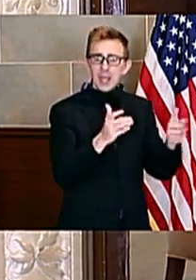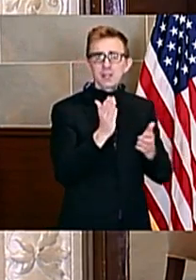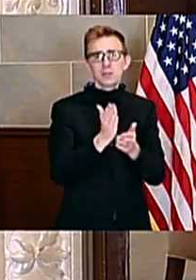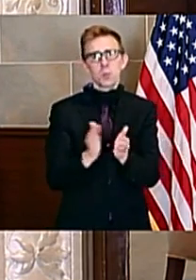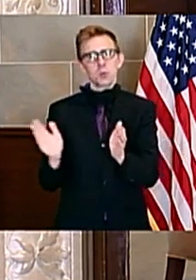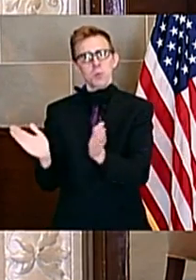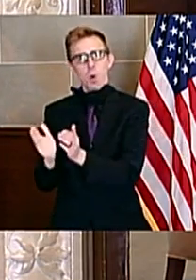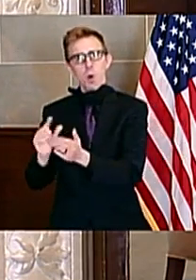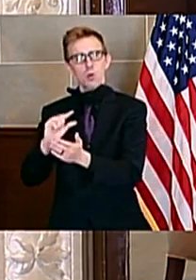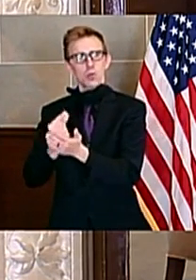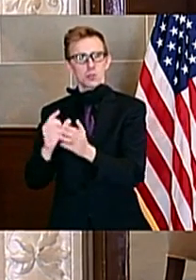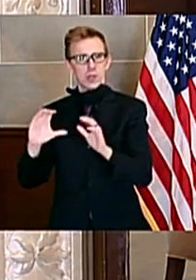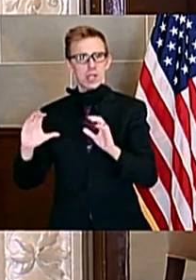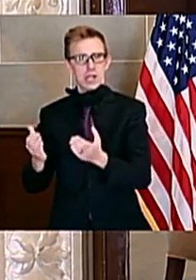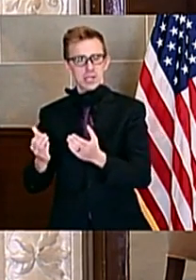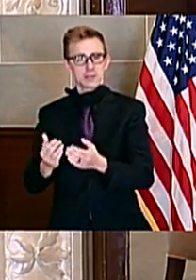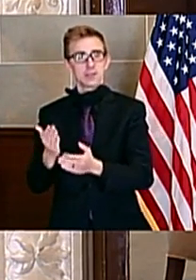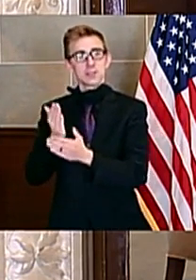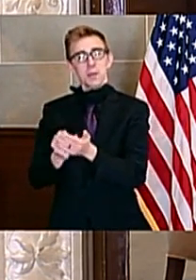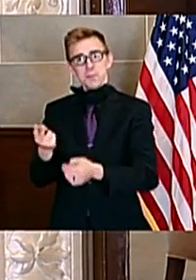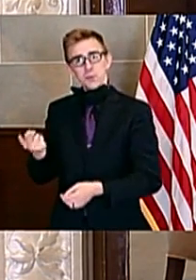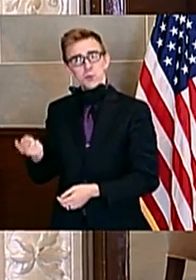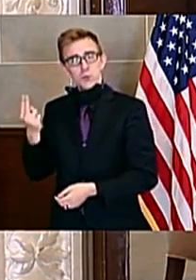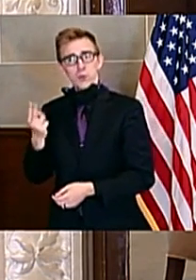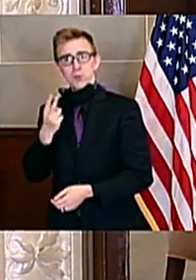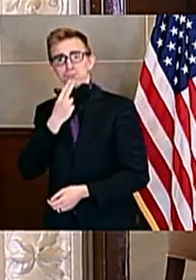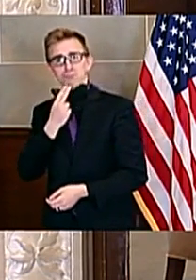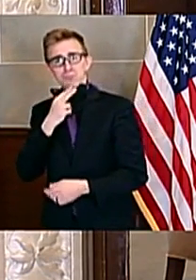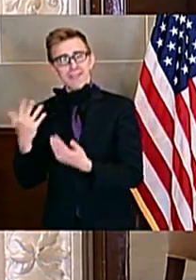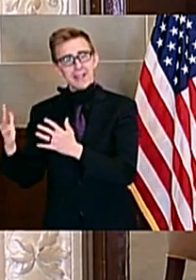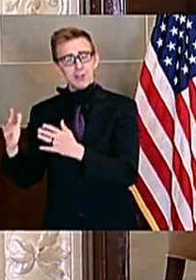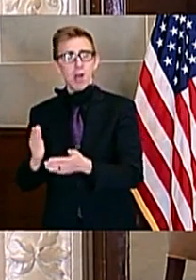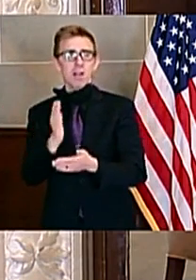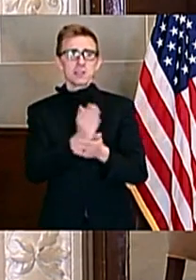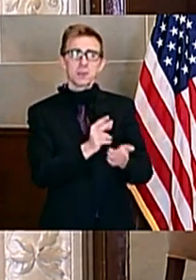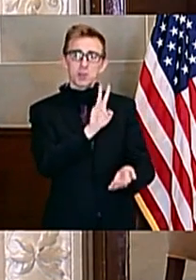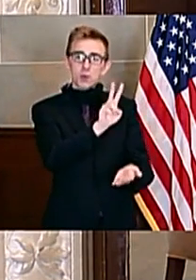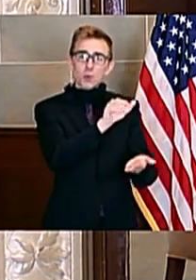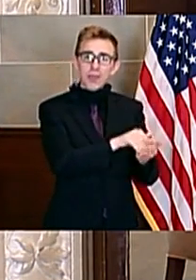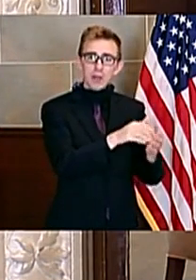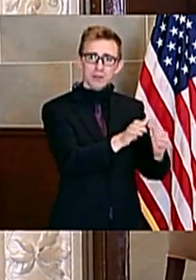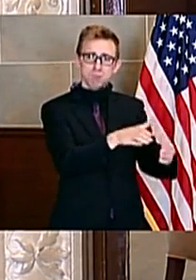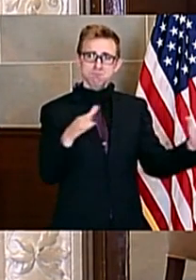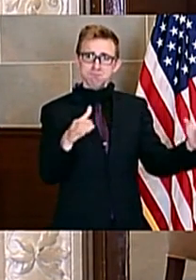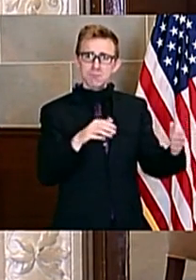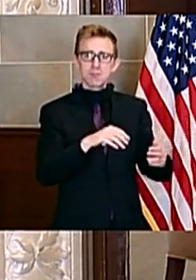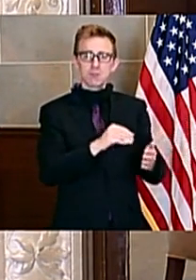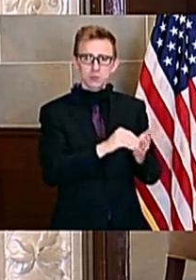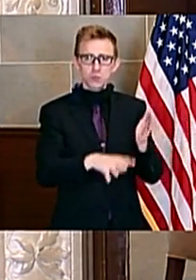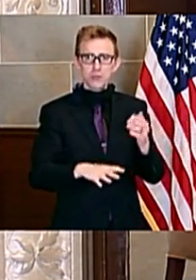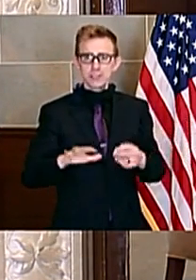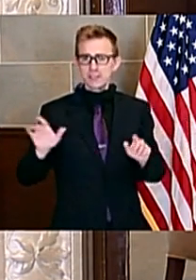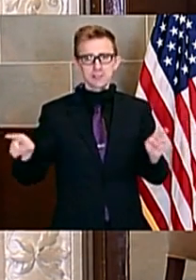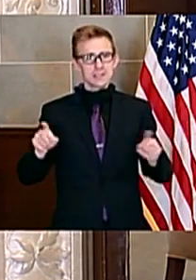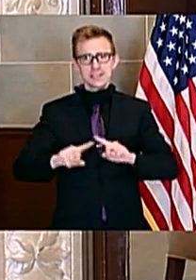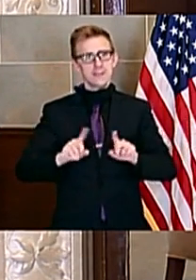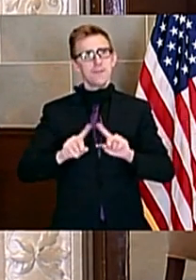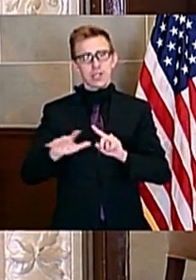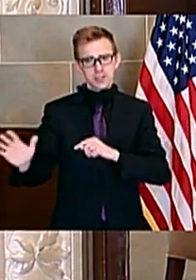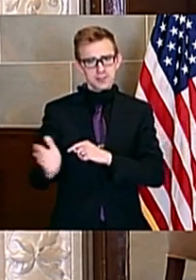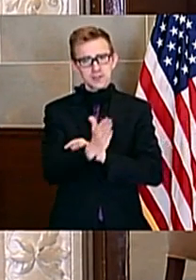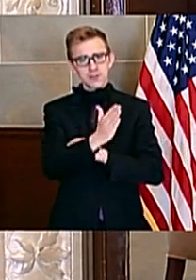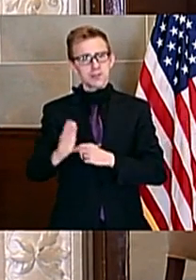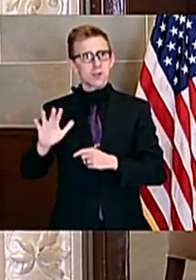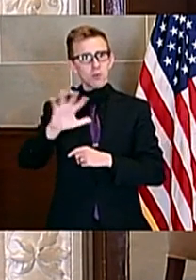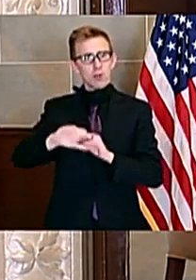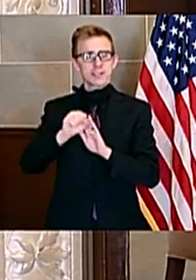from 2 students to nearly 2,000 students. We hope our seniors know how truly